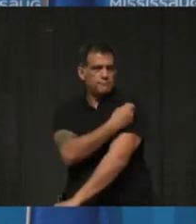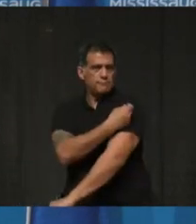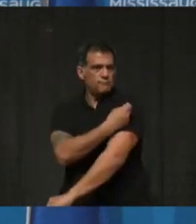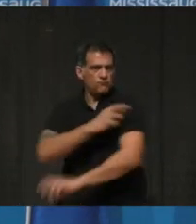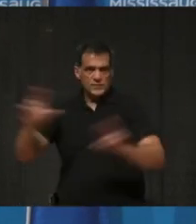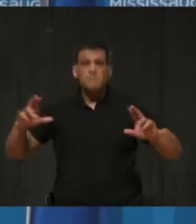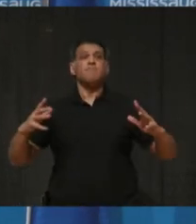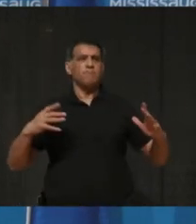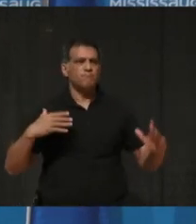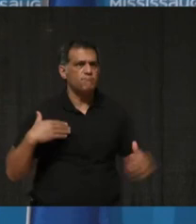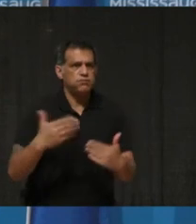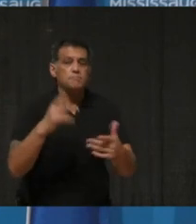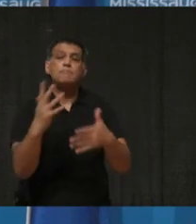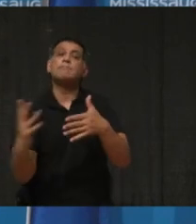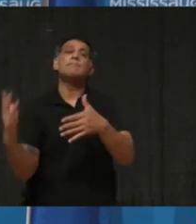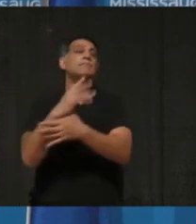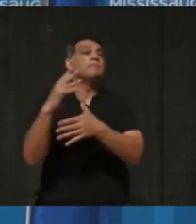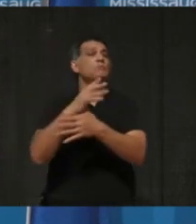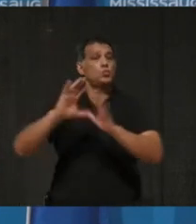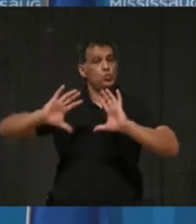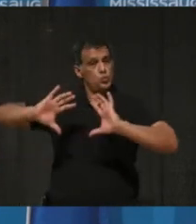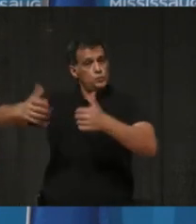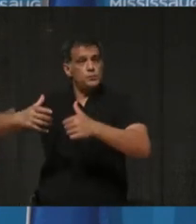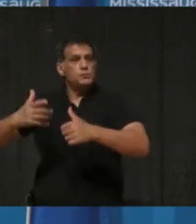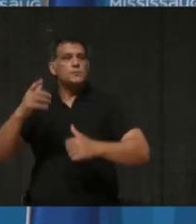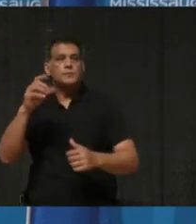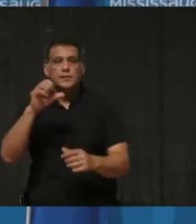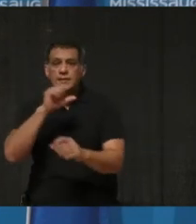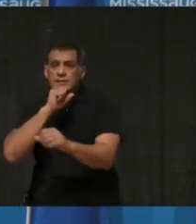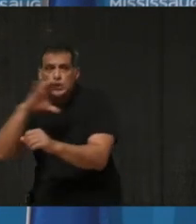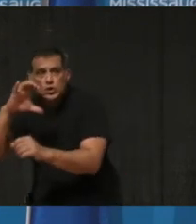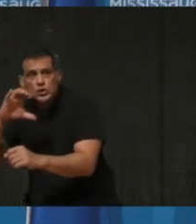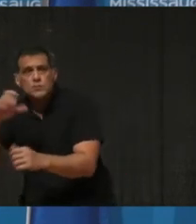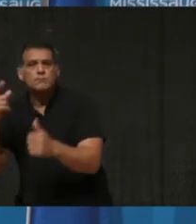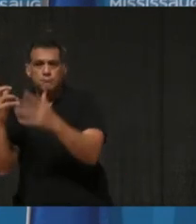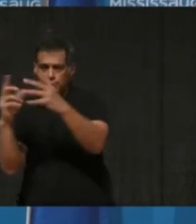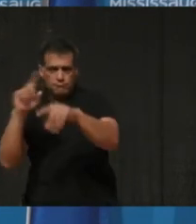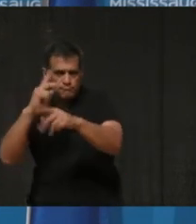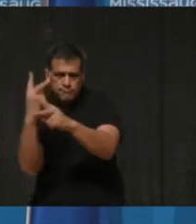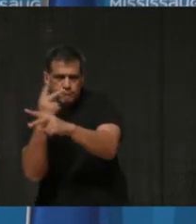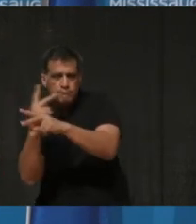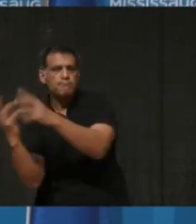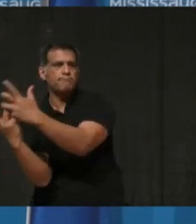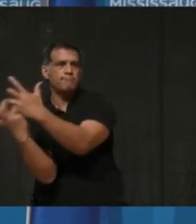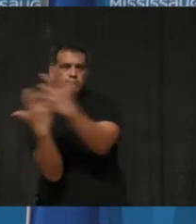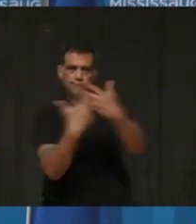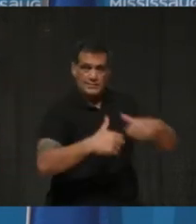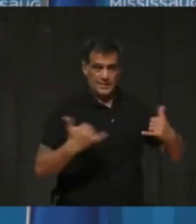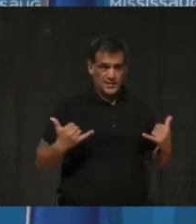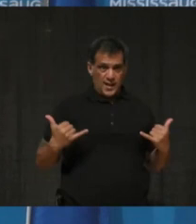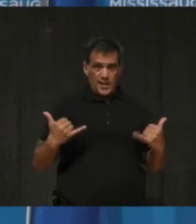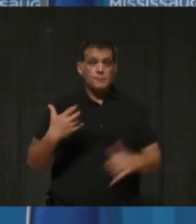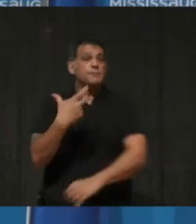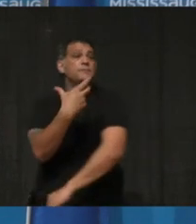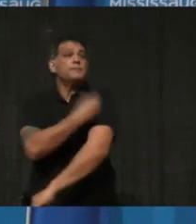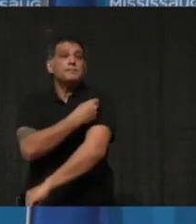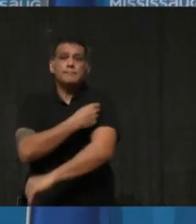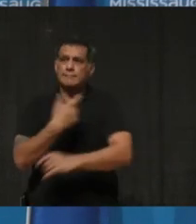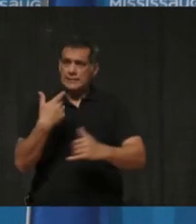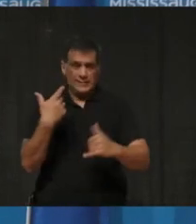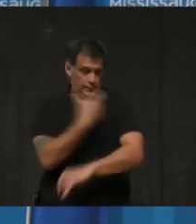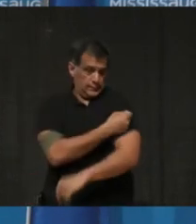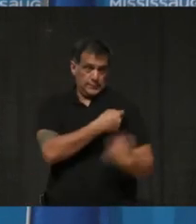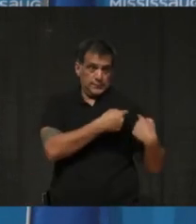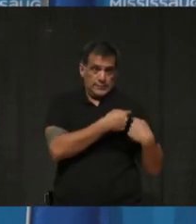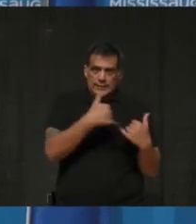priority groups continue to be finalized. For the moment, however, with vaccines still in short supply, the message is still